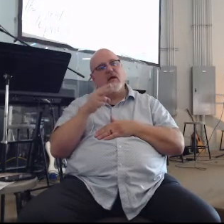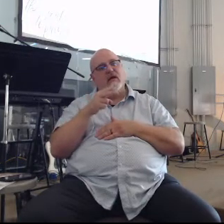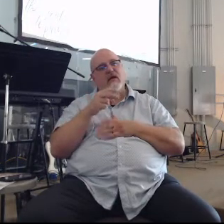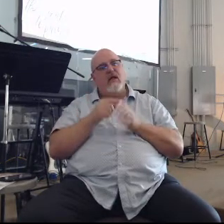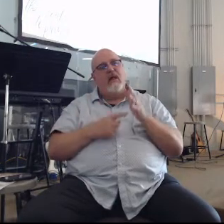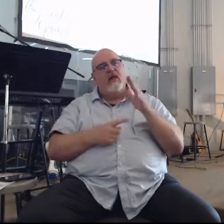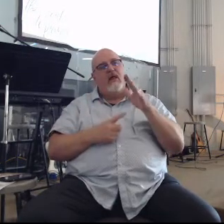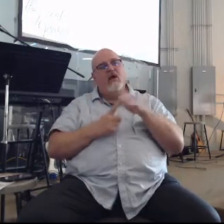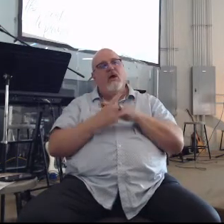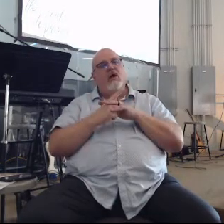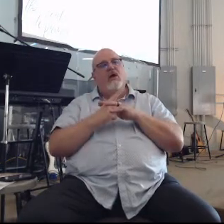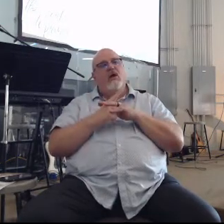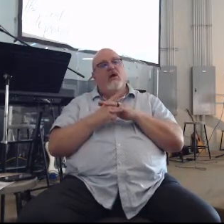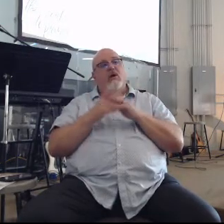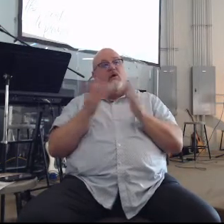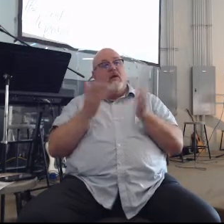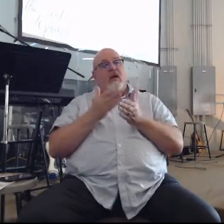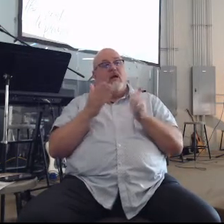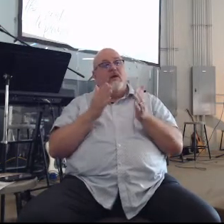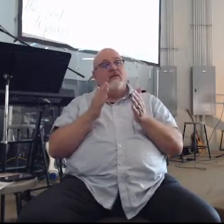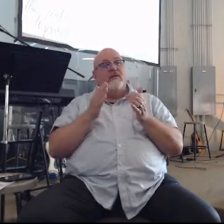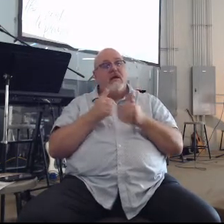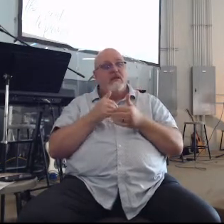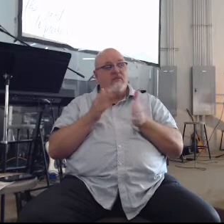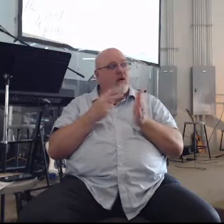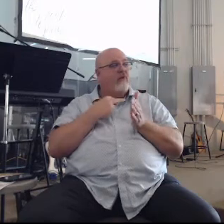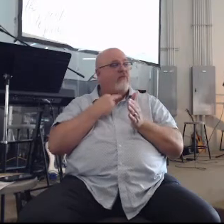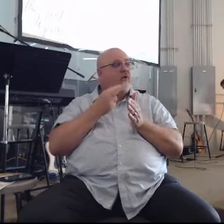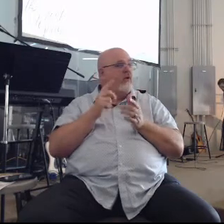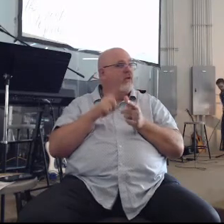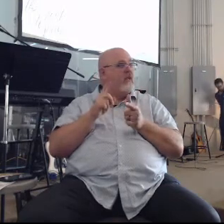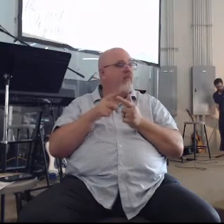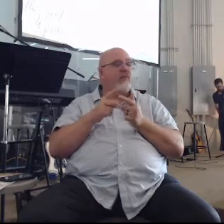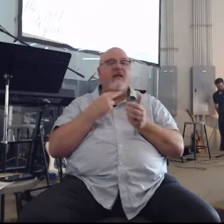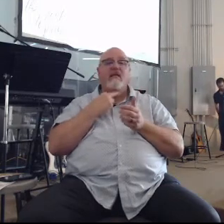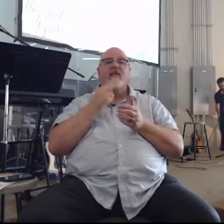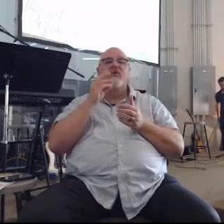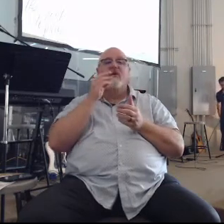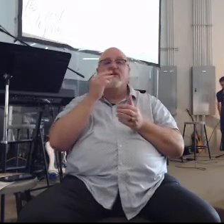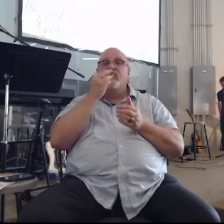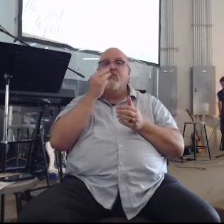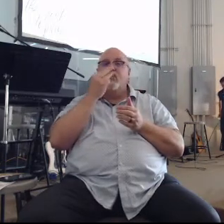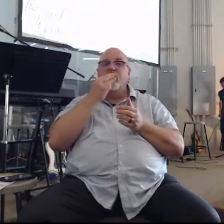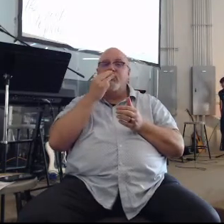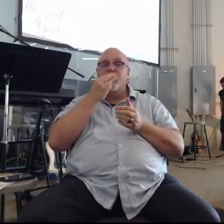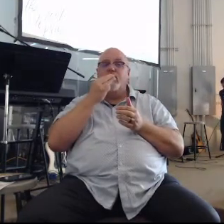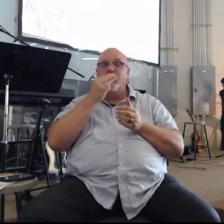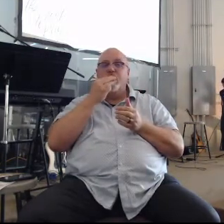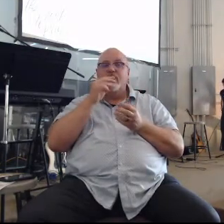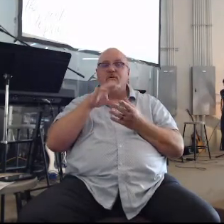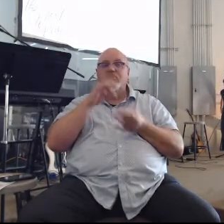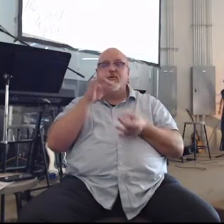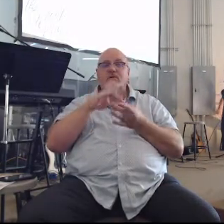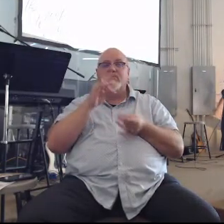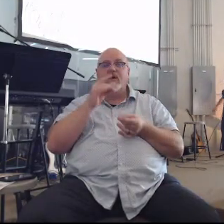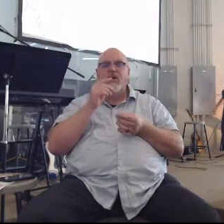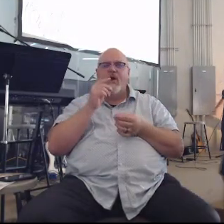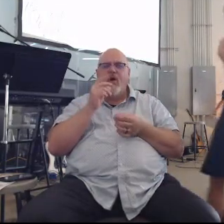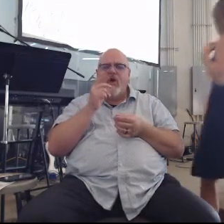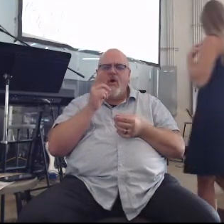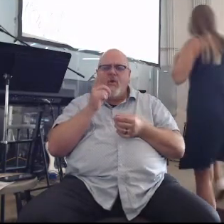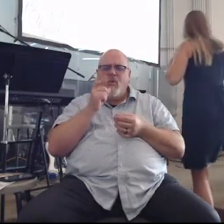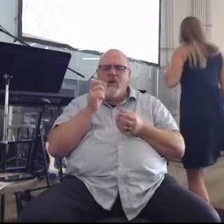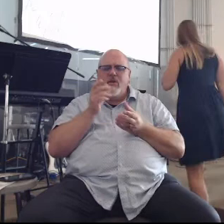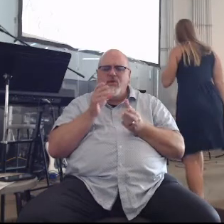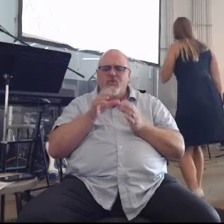shows up he says Elijah hears this still small voice and then that voice whispers to his spirit what are you doing here